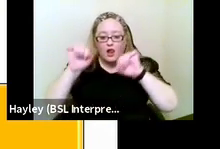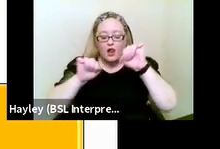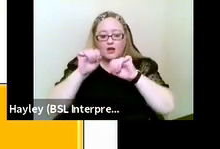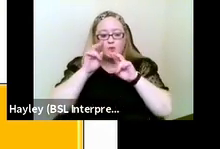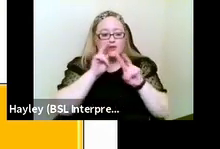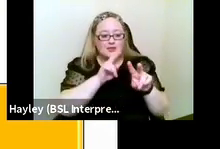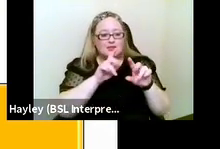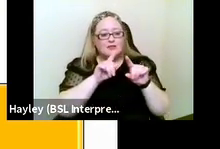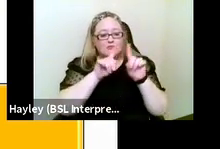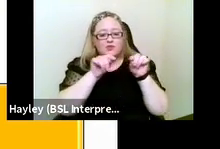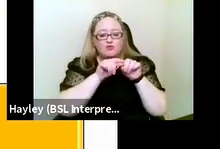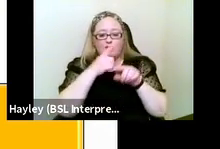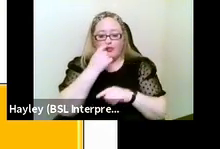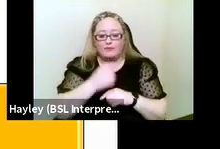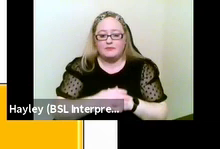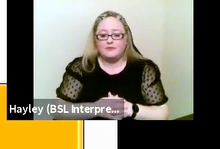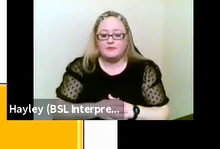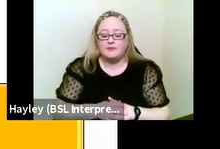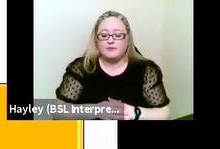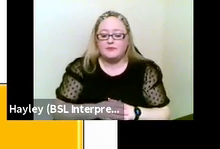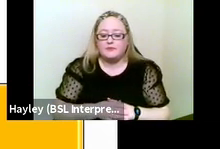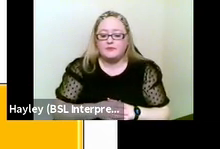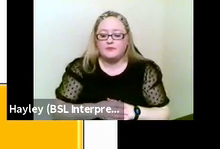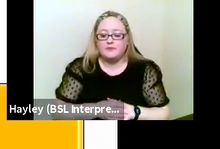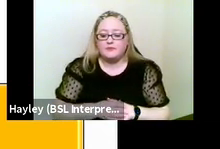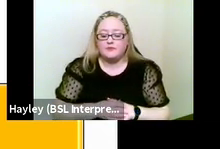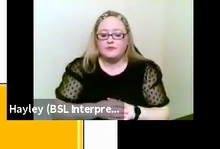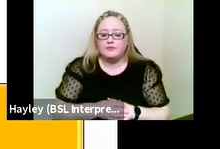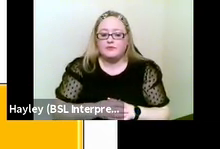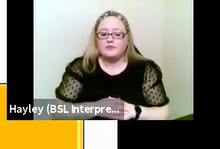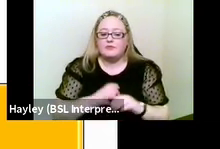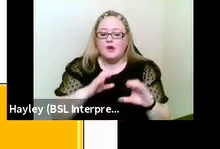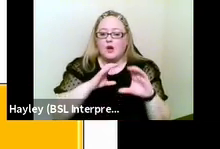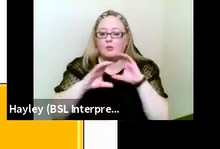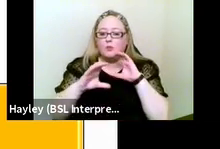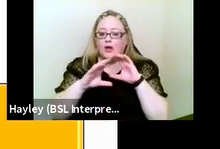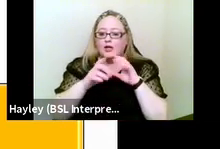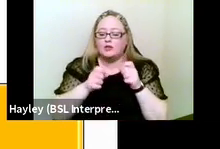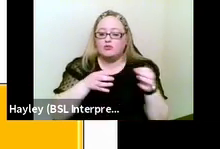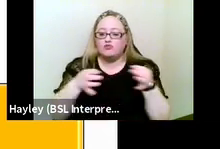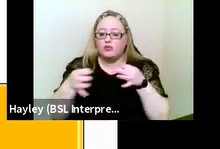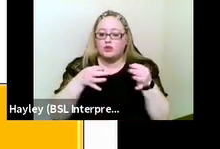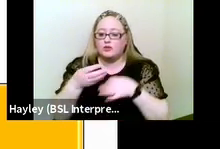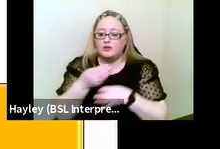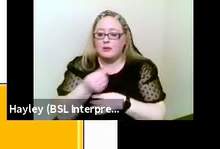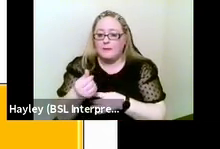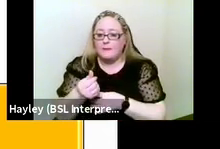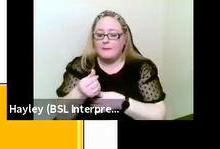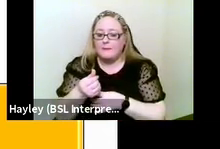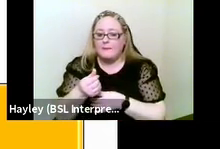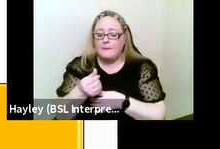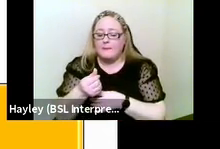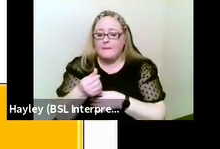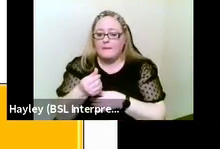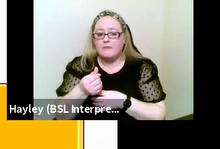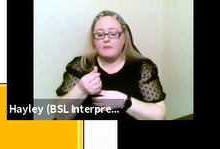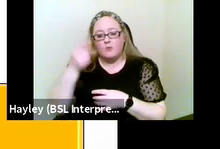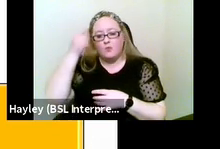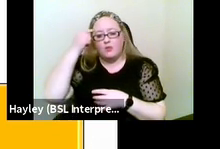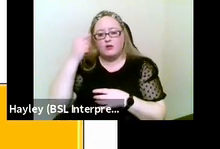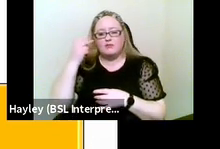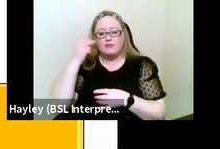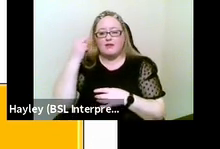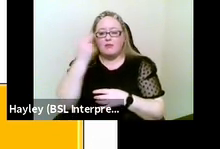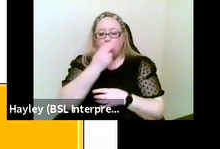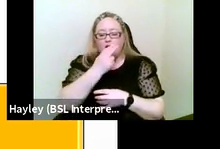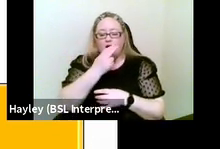the picture there. But with some of these communication strategies, particularly if we think about deafblind manual